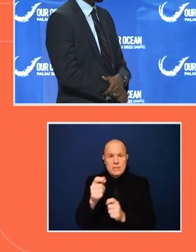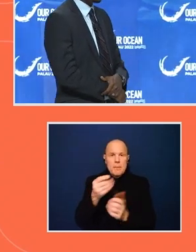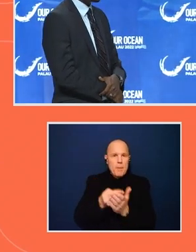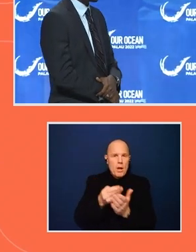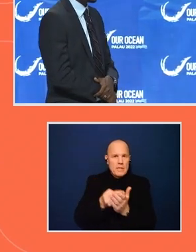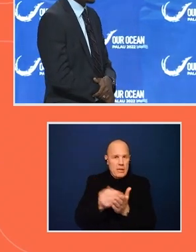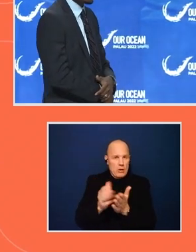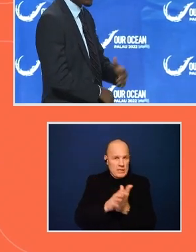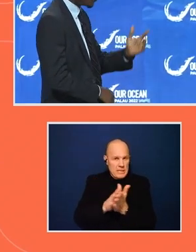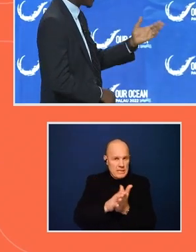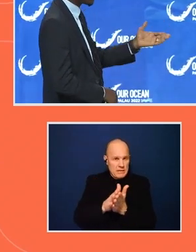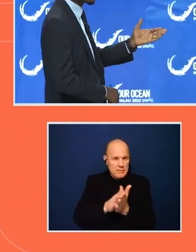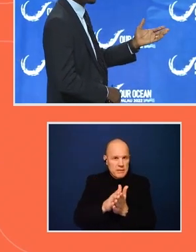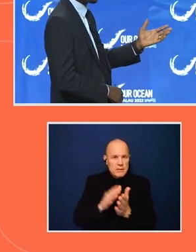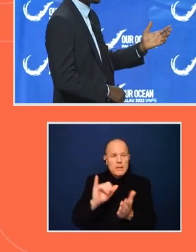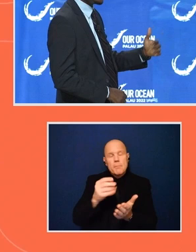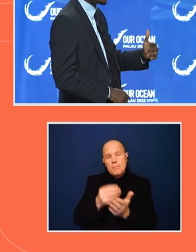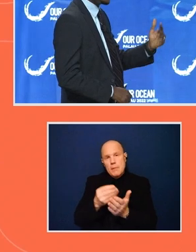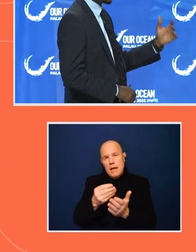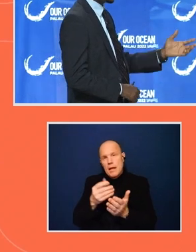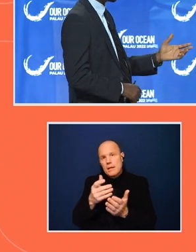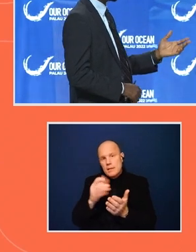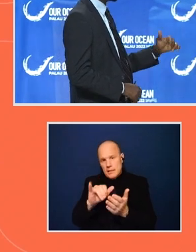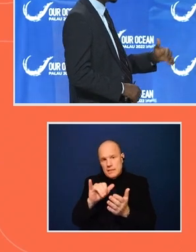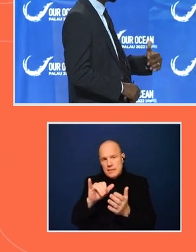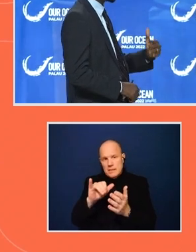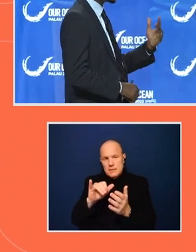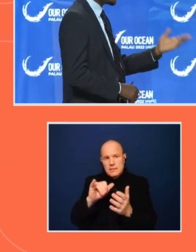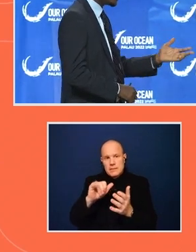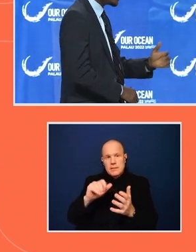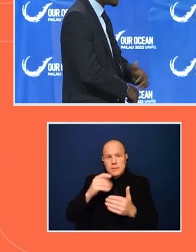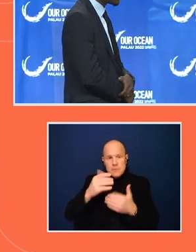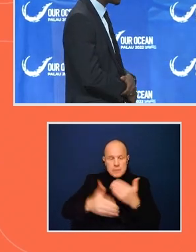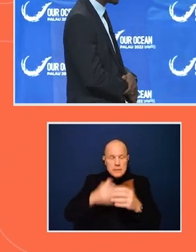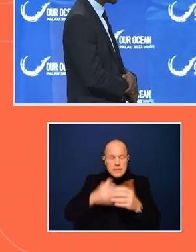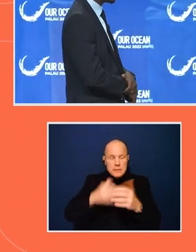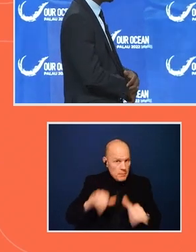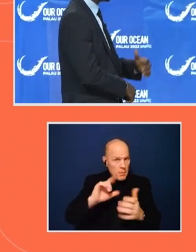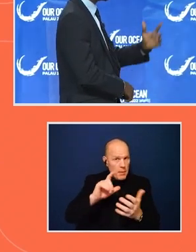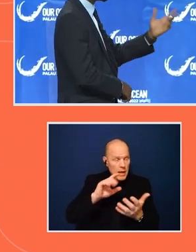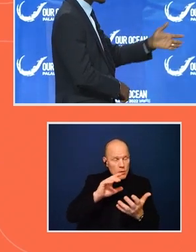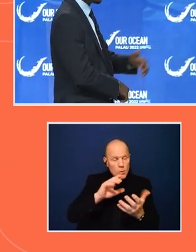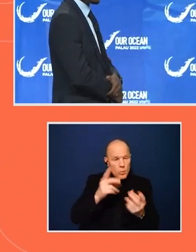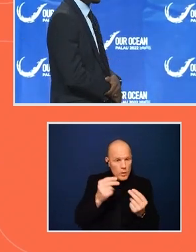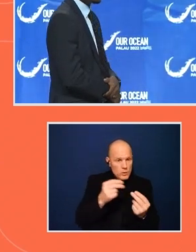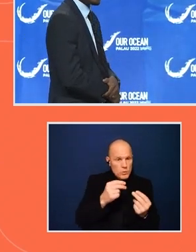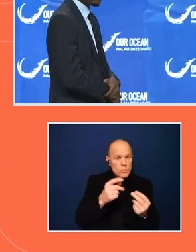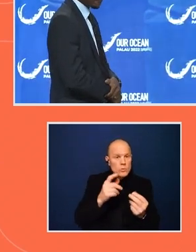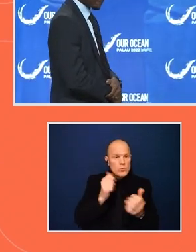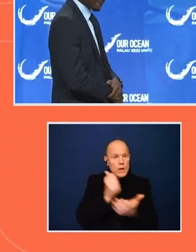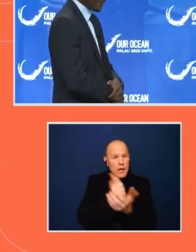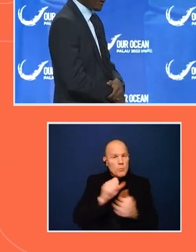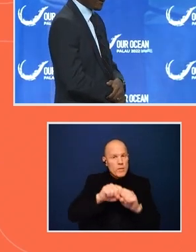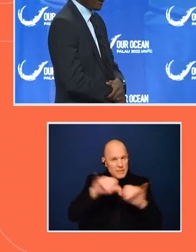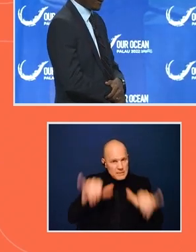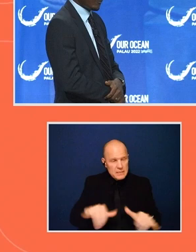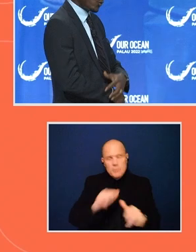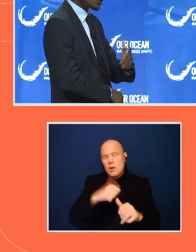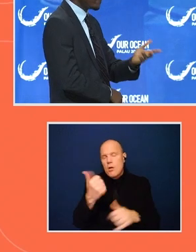monitoring application system with mobile transceiver units on lessons versus ultimate identification system and other forms of